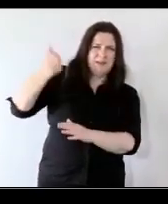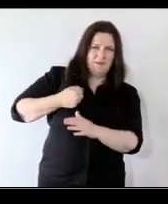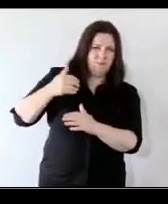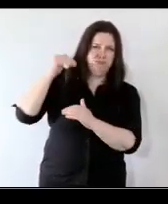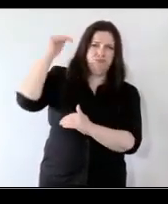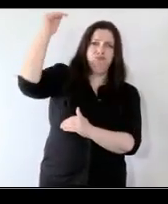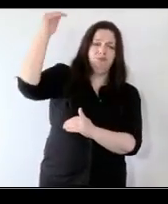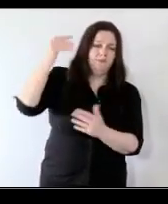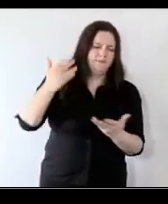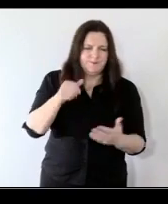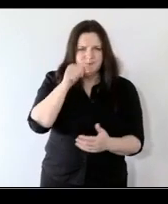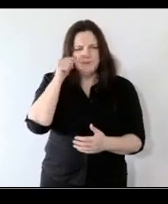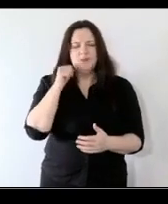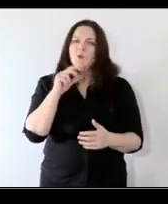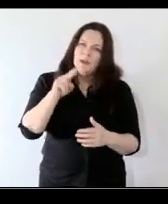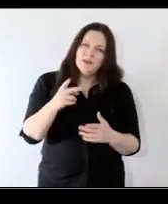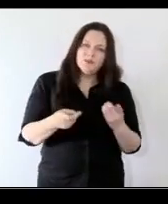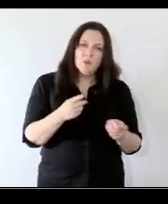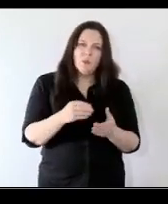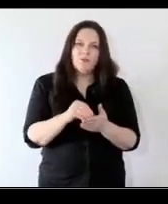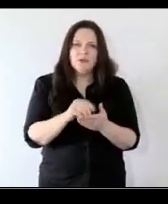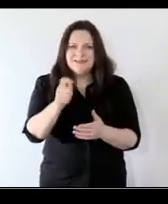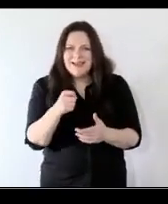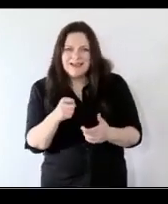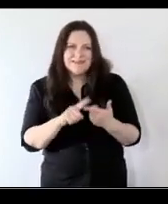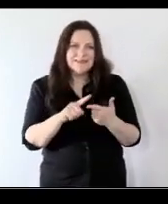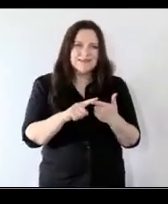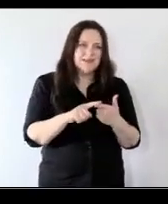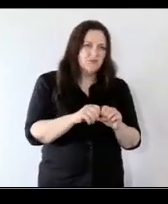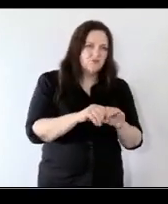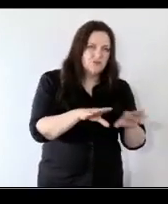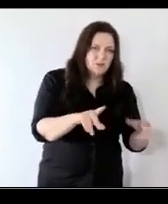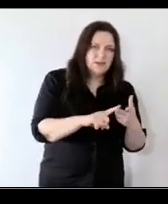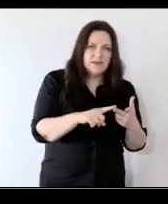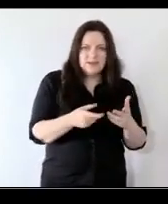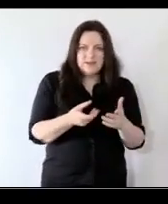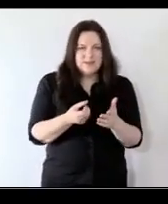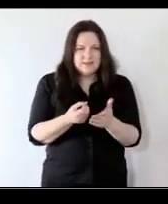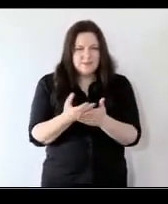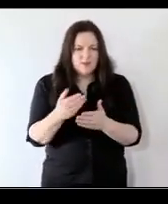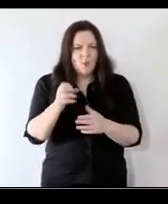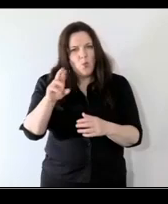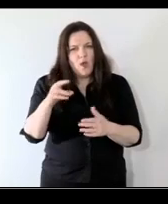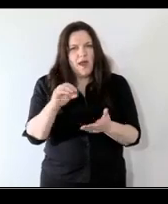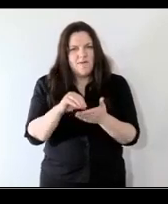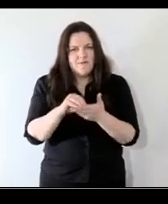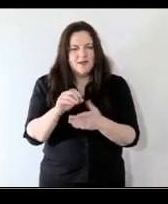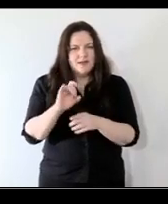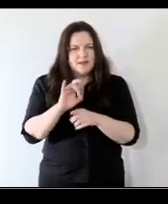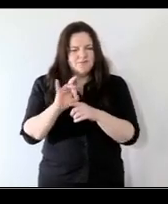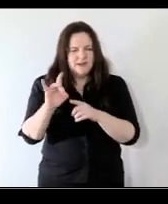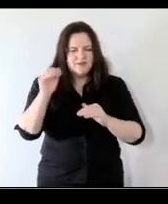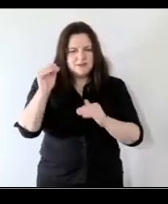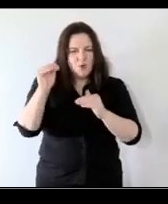so you can either try and do it through sort of taxes redistribution um spending on welfare you can try and have smaller income